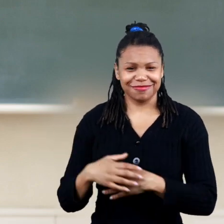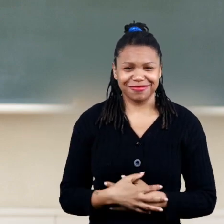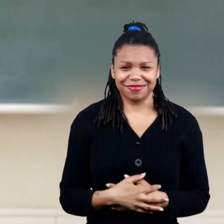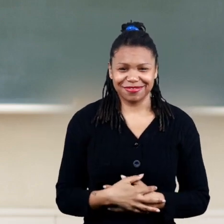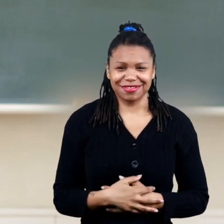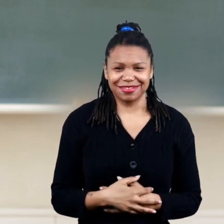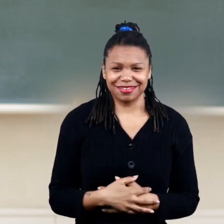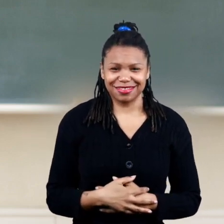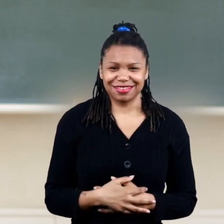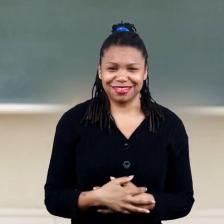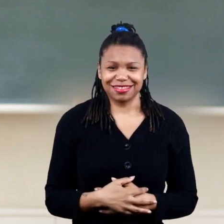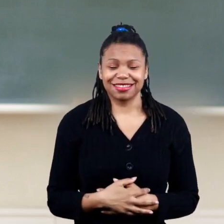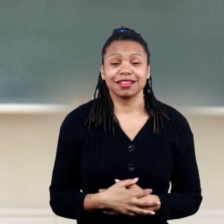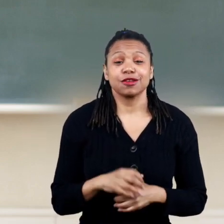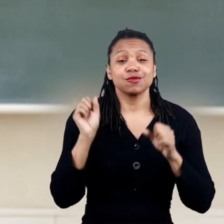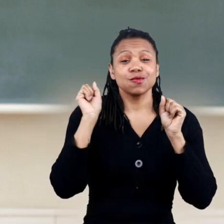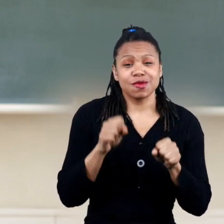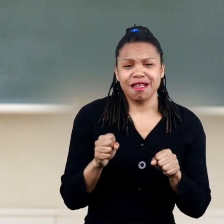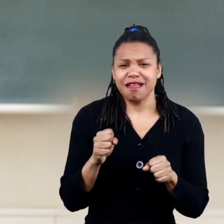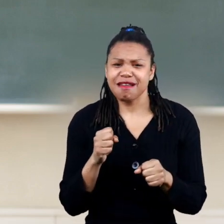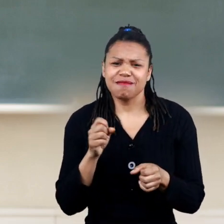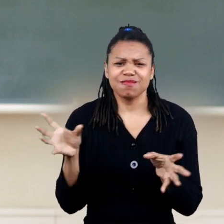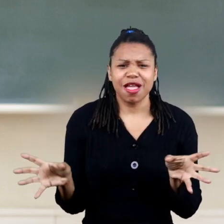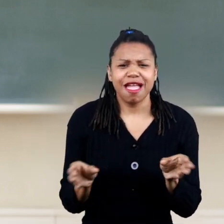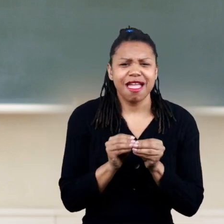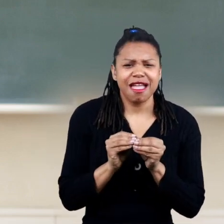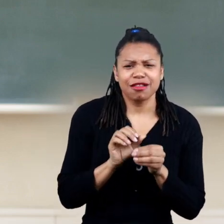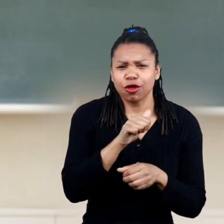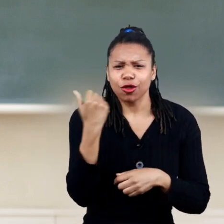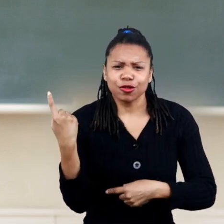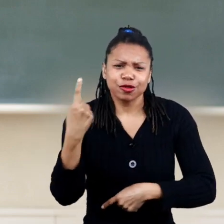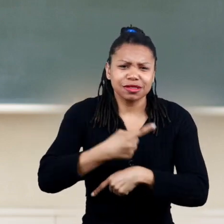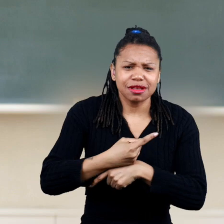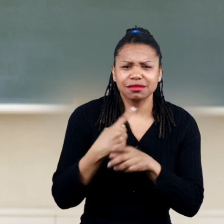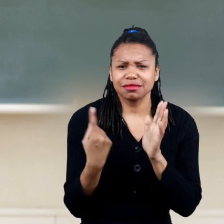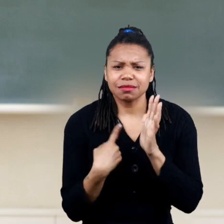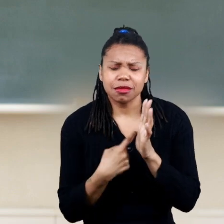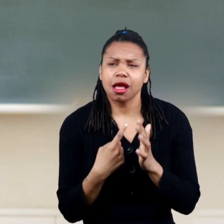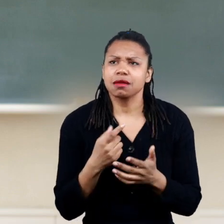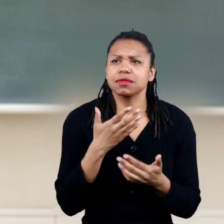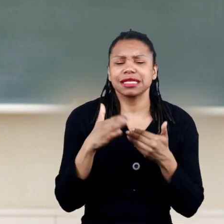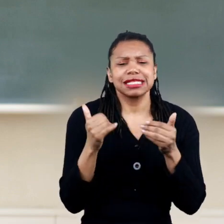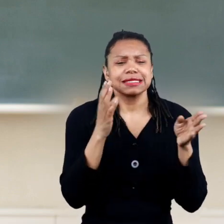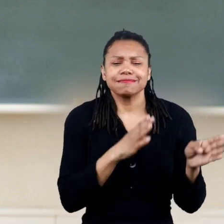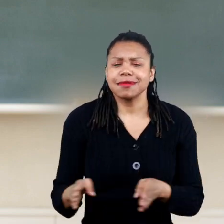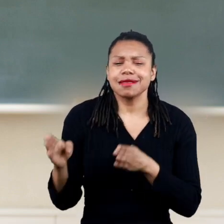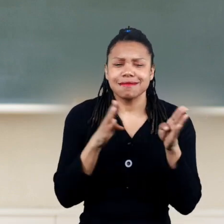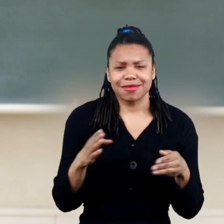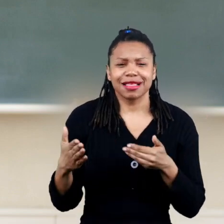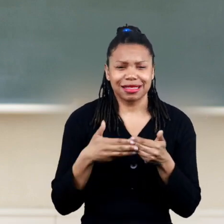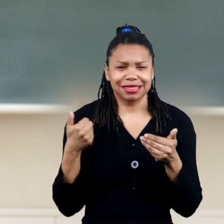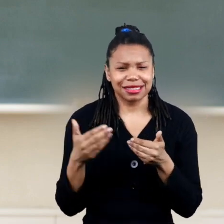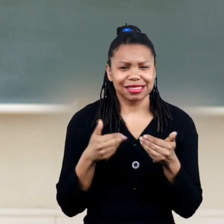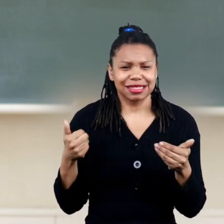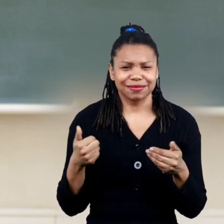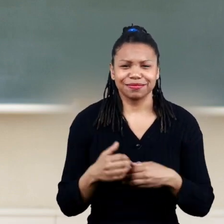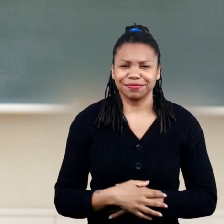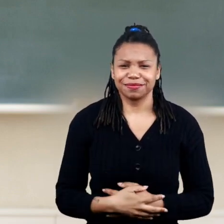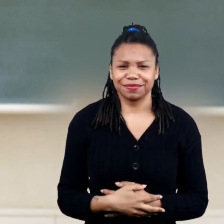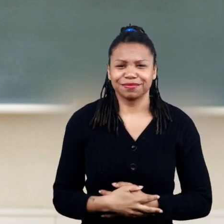finally the year is given sometimes you may also want to include the day because it helps people make better plans